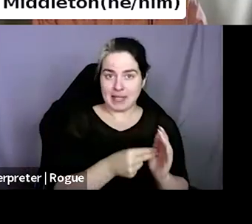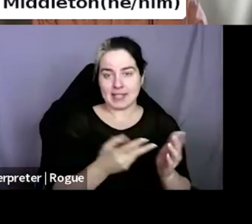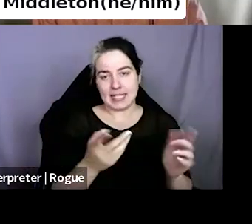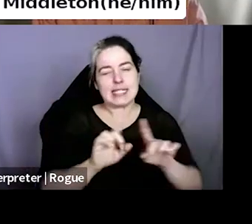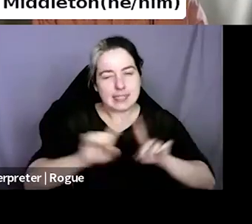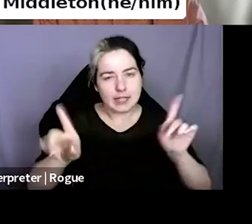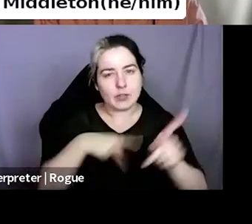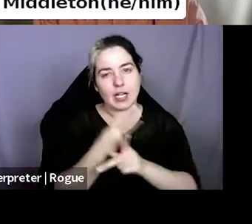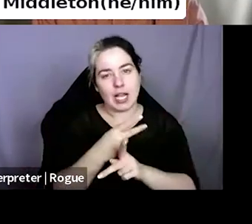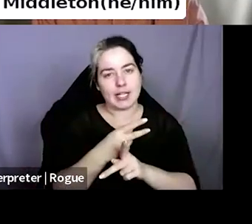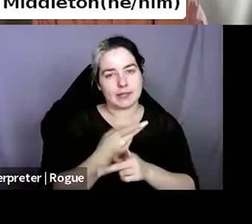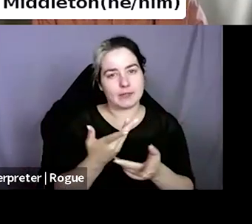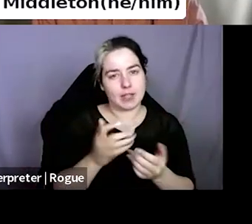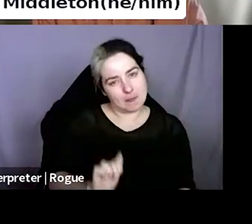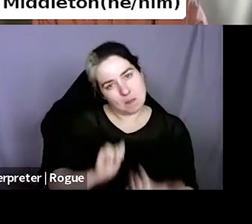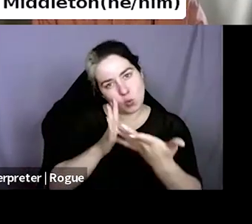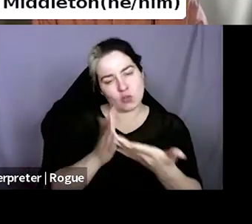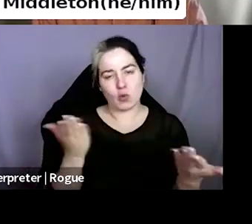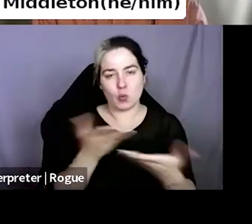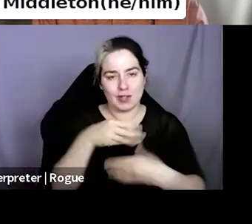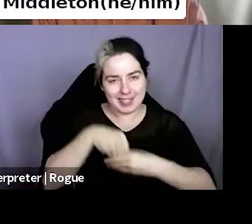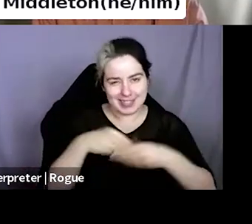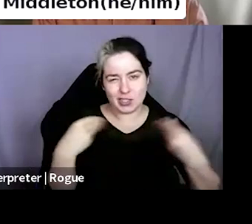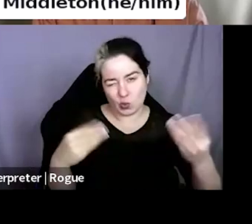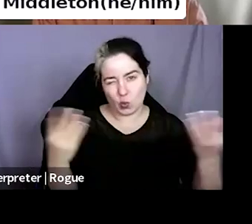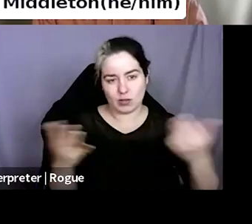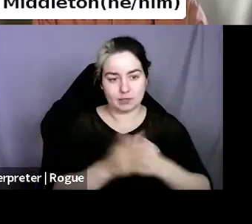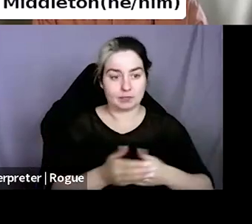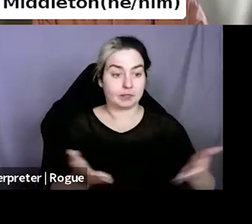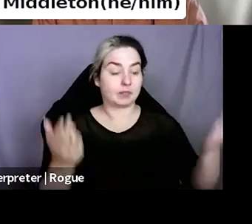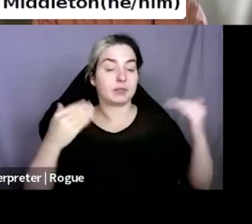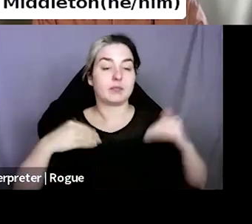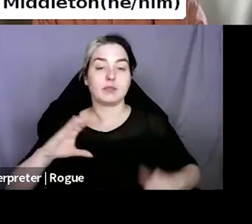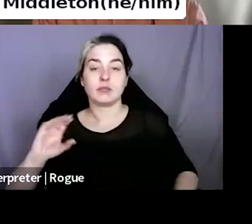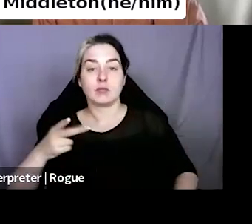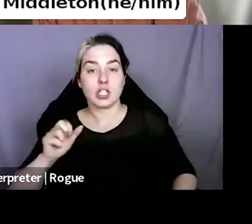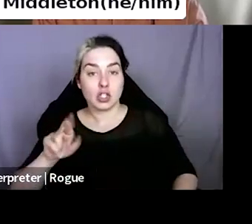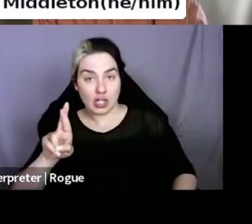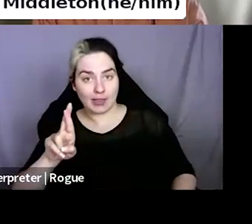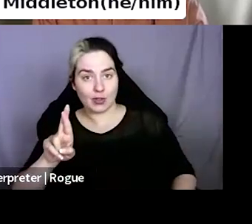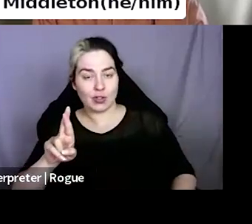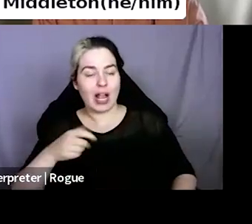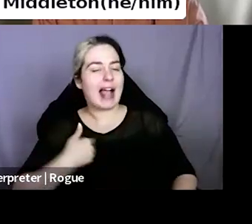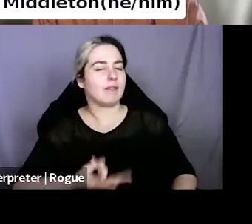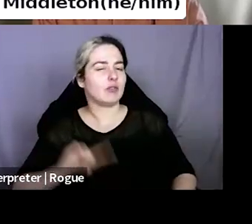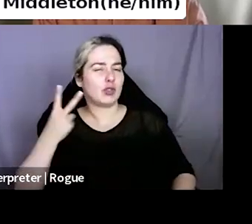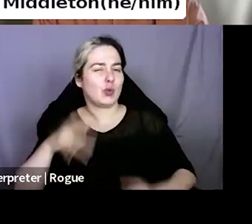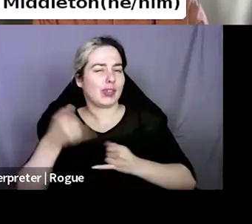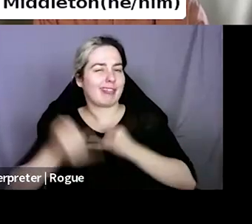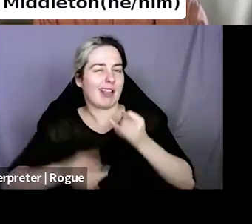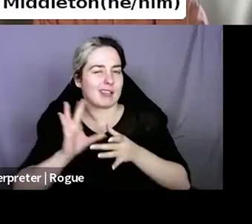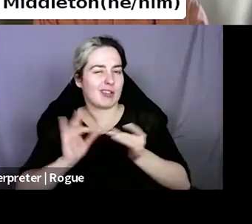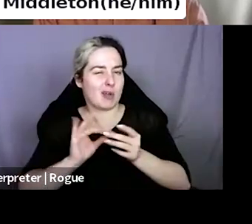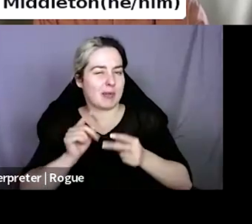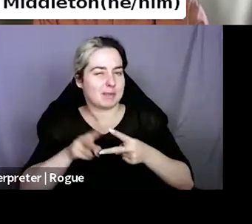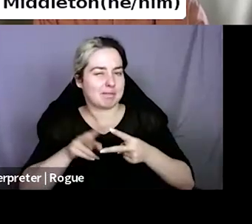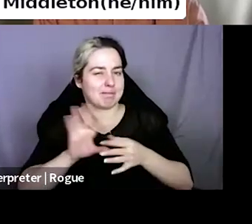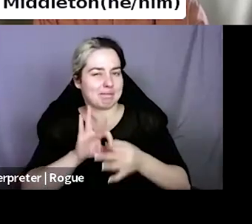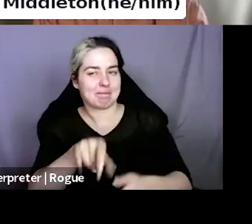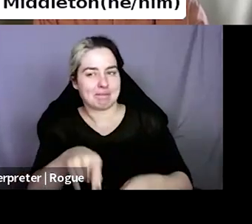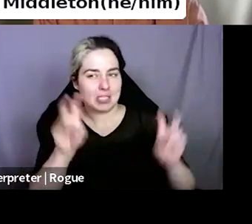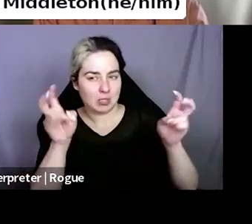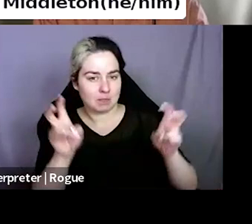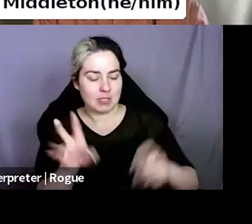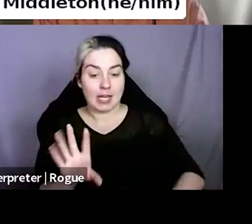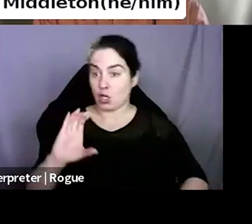Tim, can I jump in here one more time? Just two really quick, uh, final comments on this. Uh, and Chris, I think